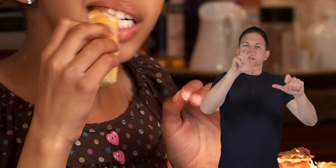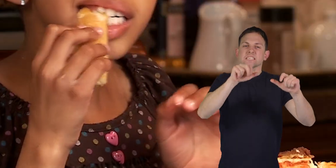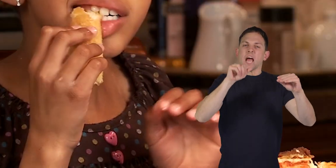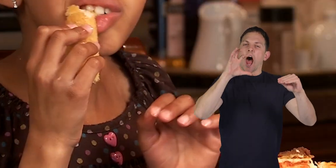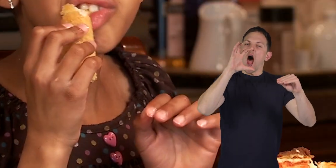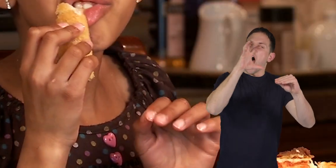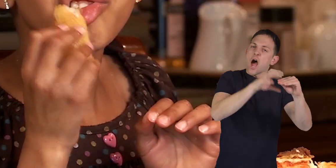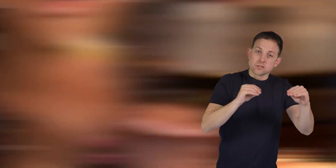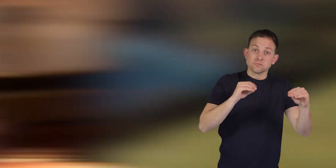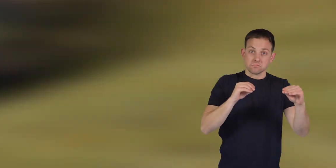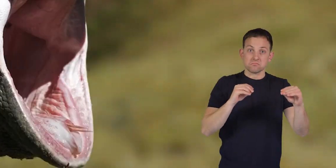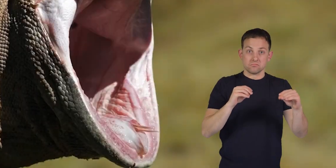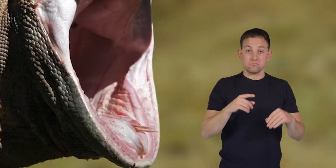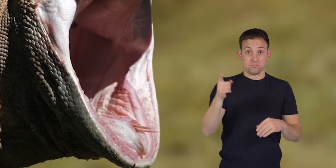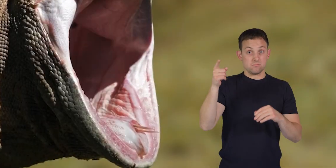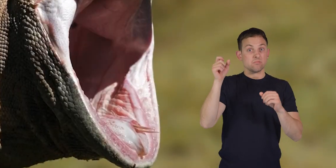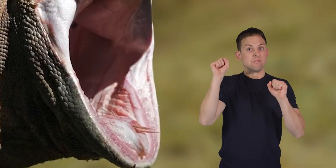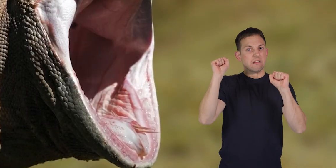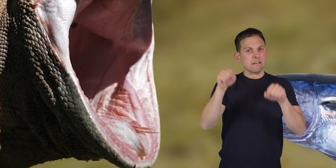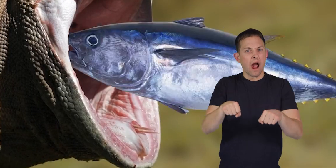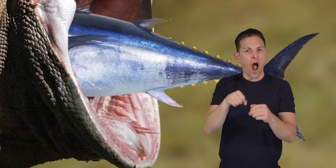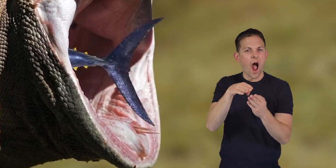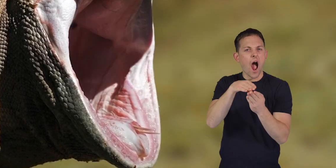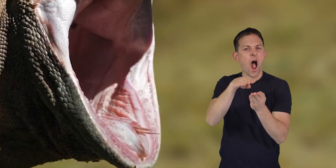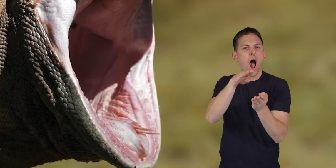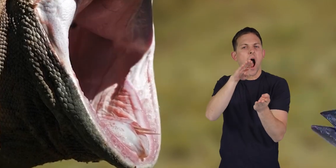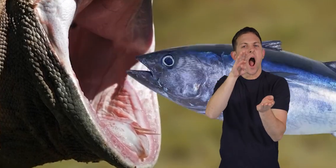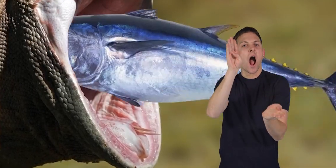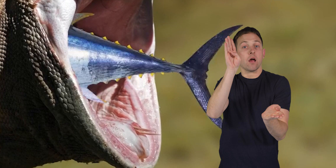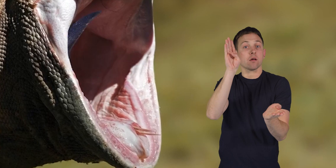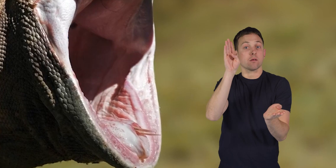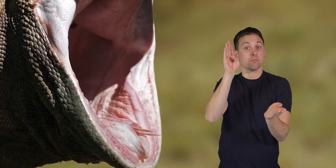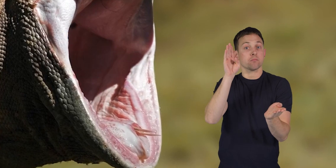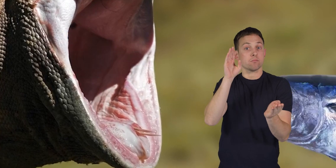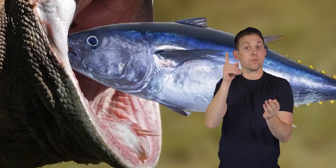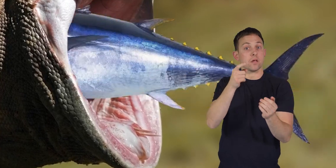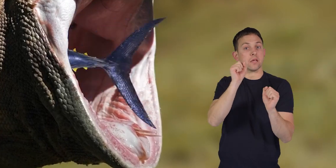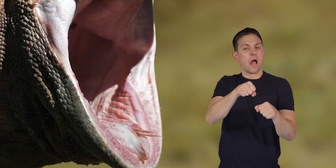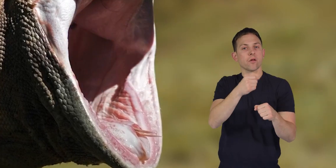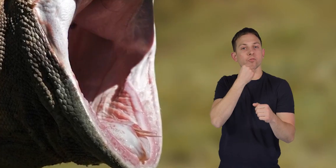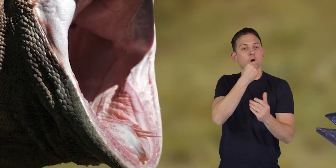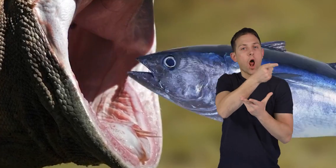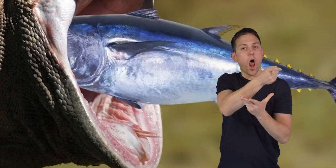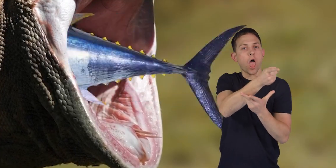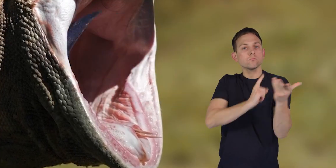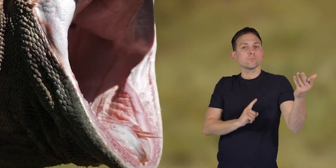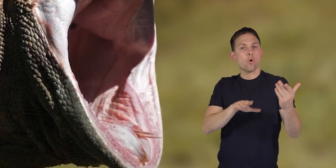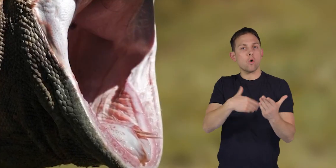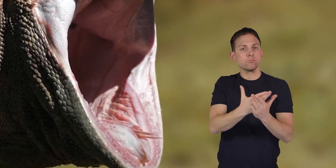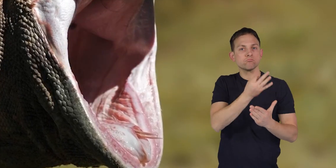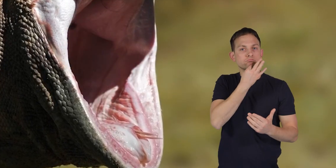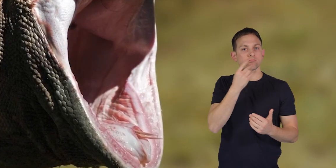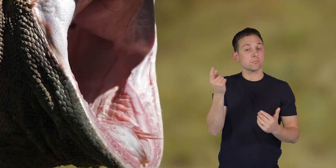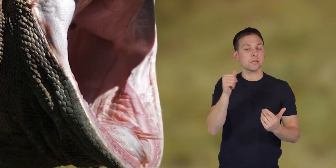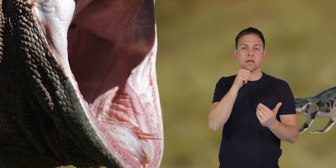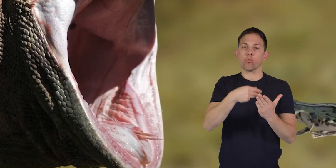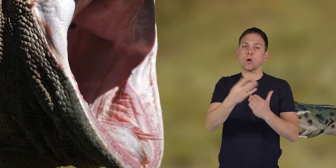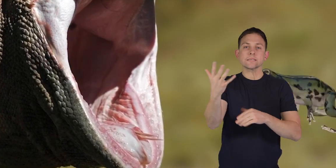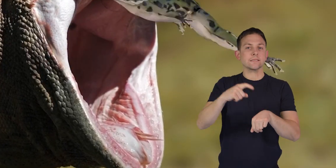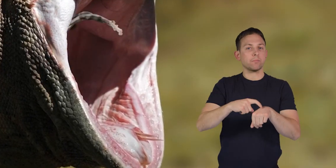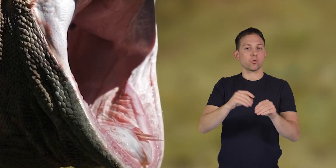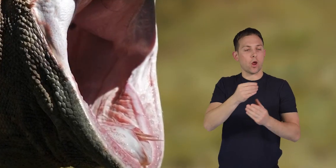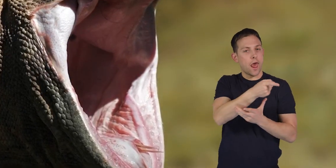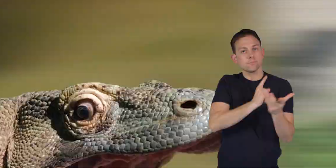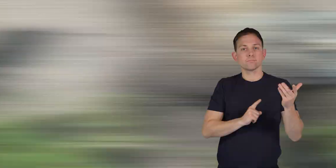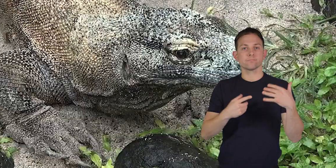bite of pizza. Because they can open so wide, Komodo dragons swallow their food whole. They don't waste